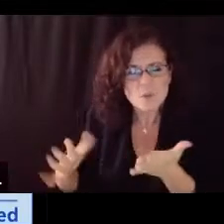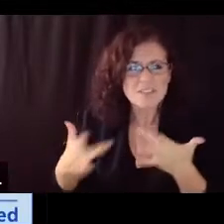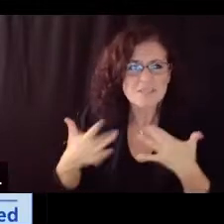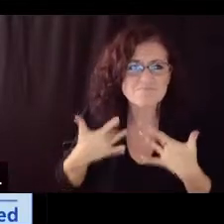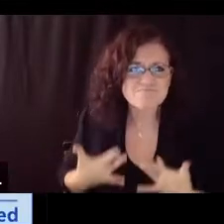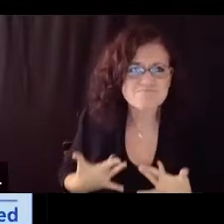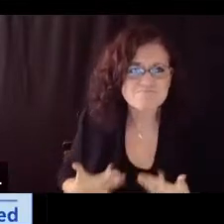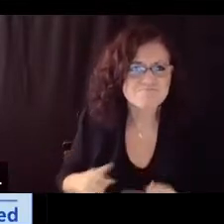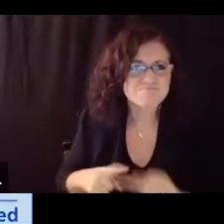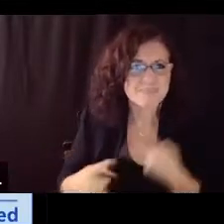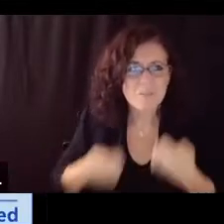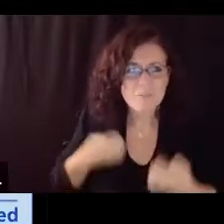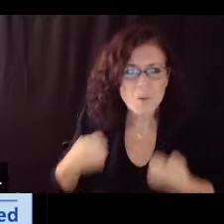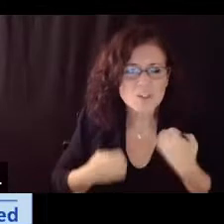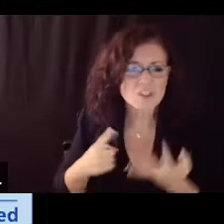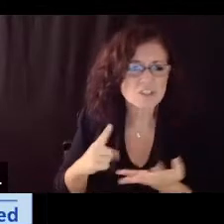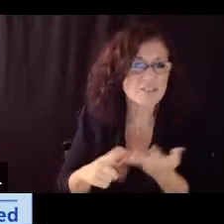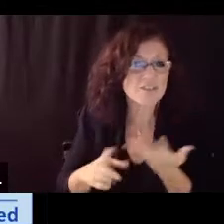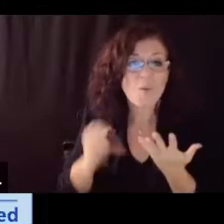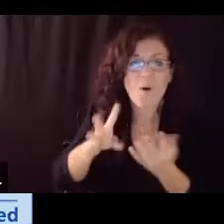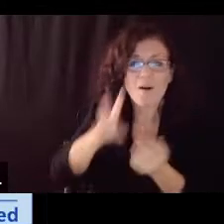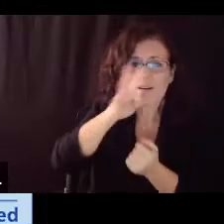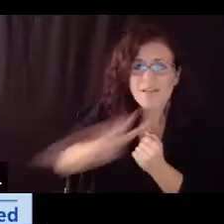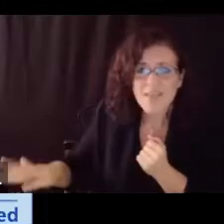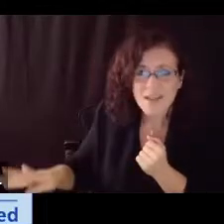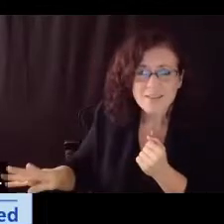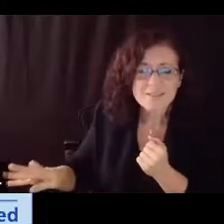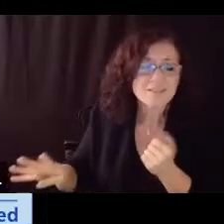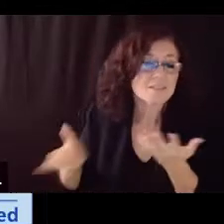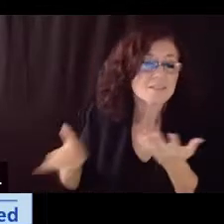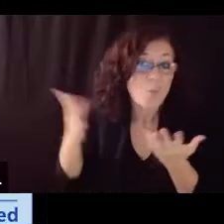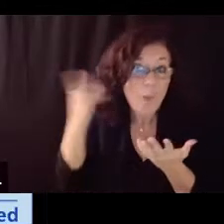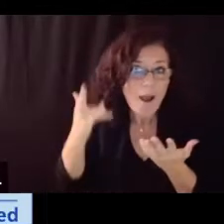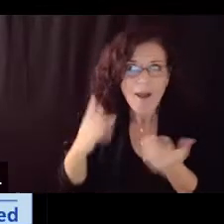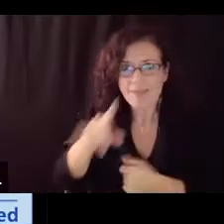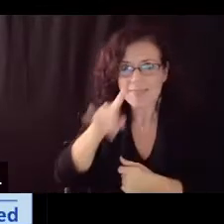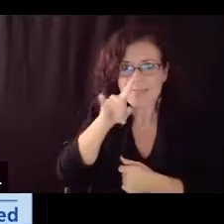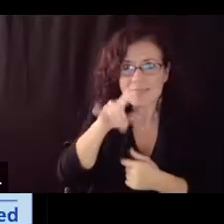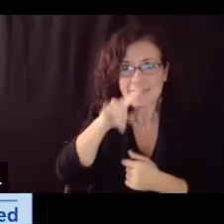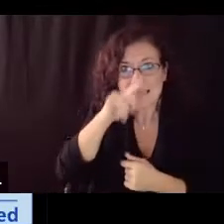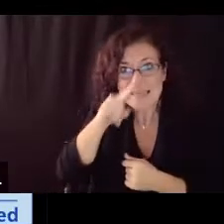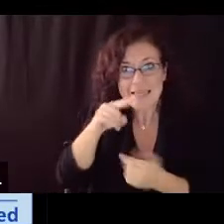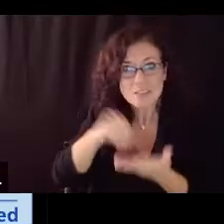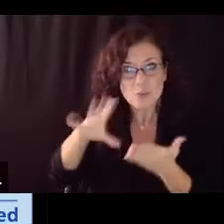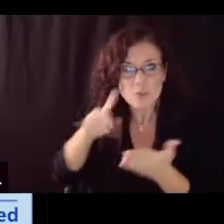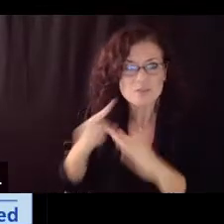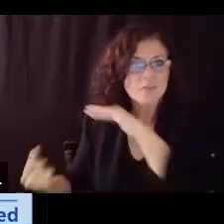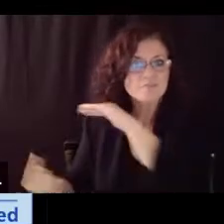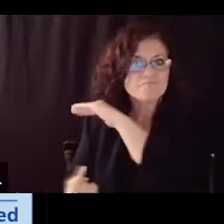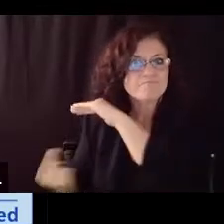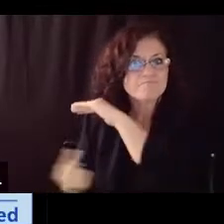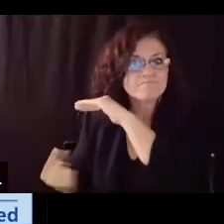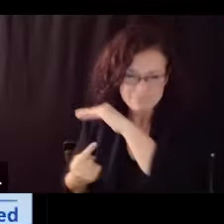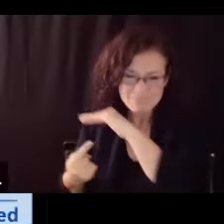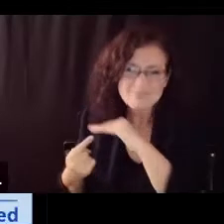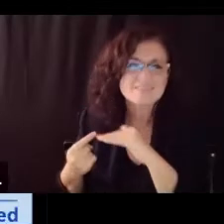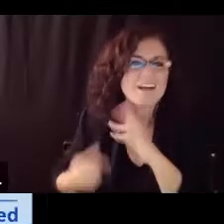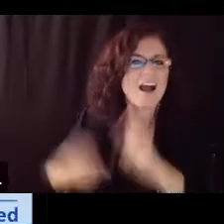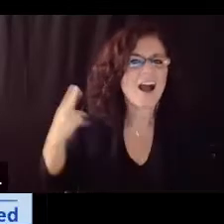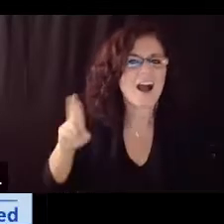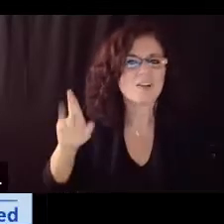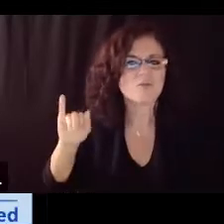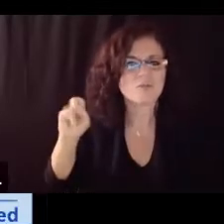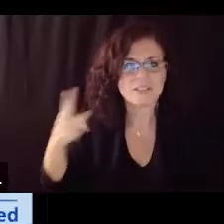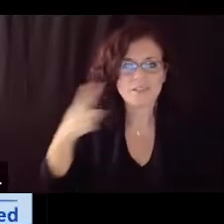abuse neglect those kids are not being seen outside of their homes and they're more at risk of abuse we have higher rates